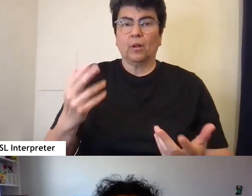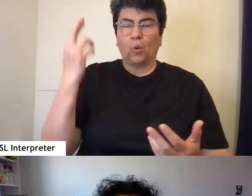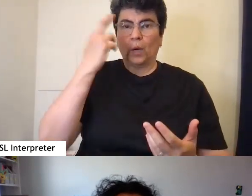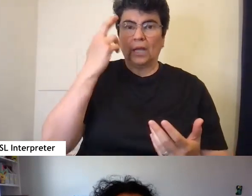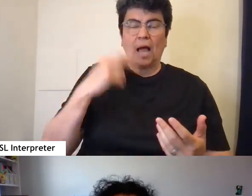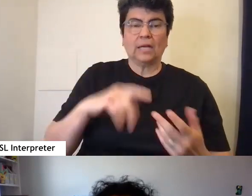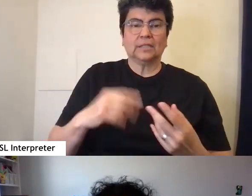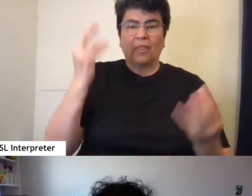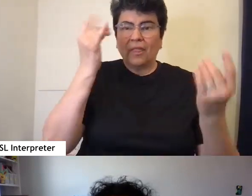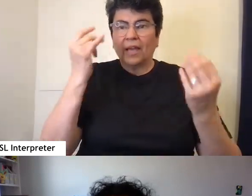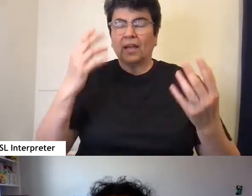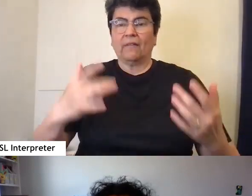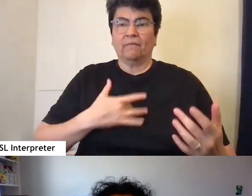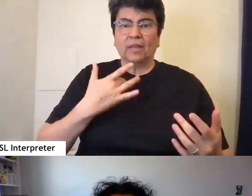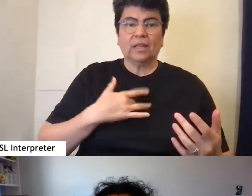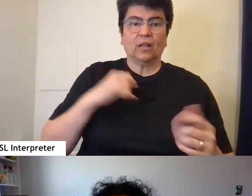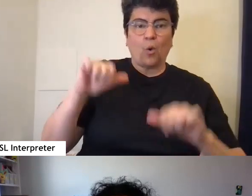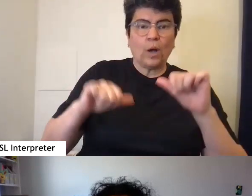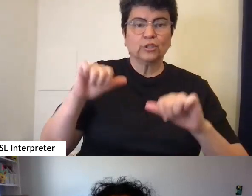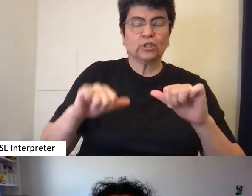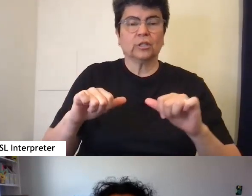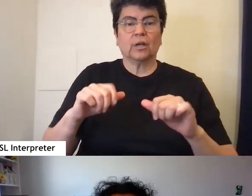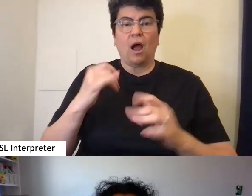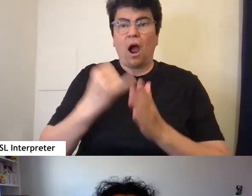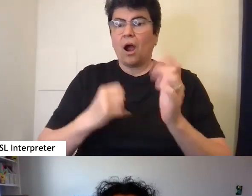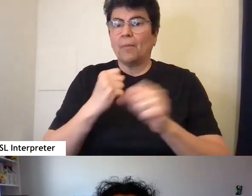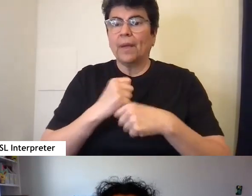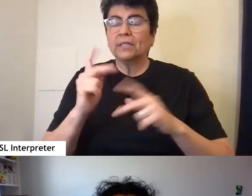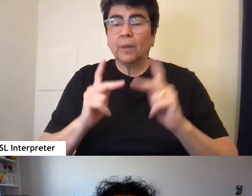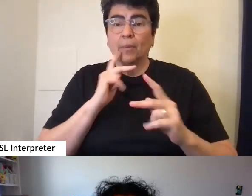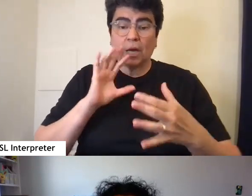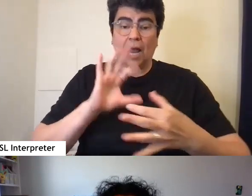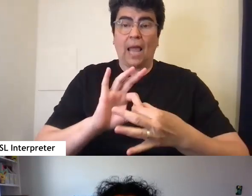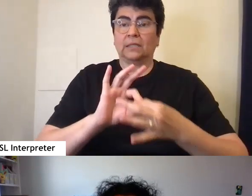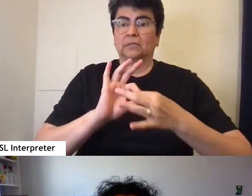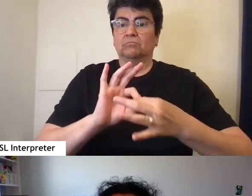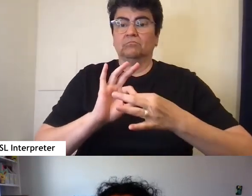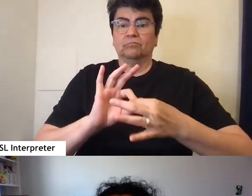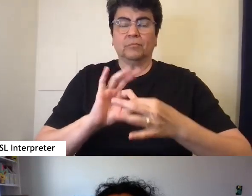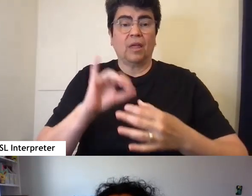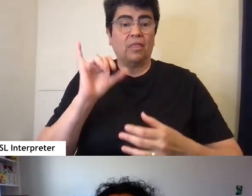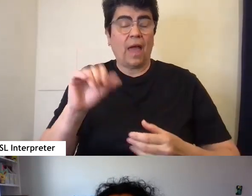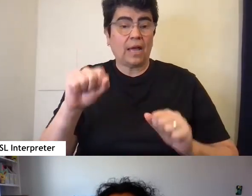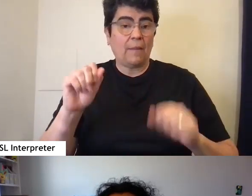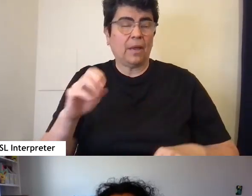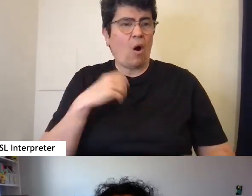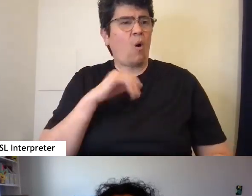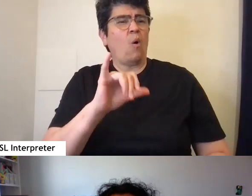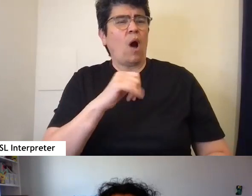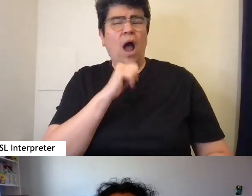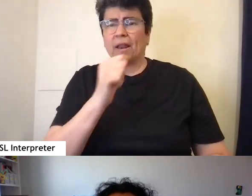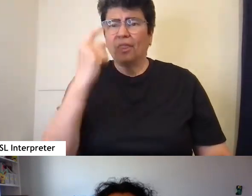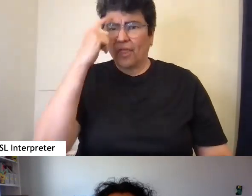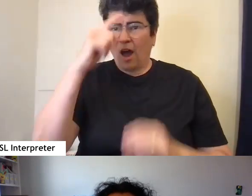Art makes people question. Art makes people connect. And that can be, oh, I hadn't thought about